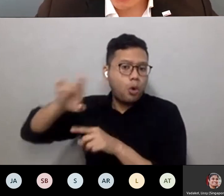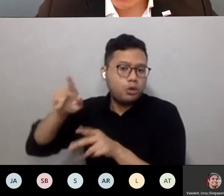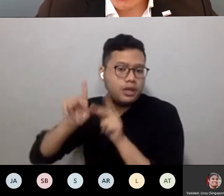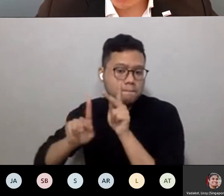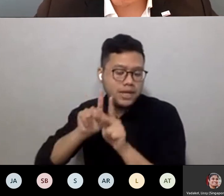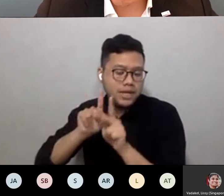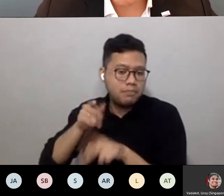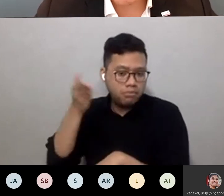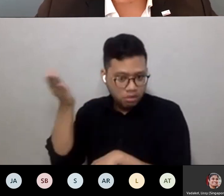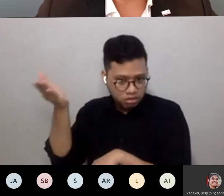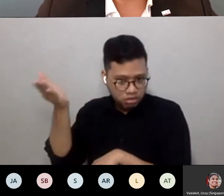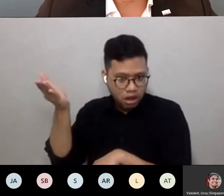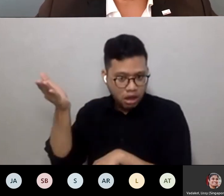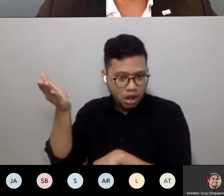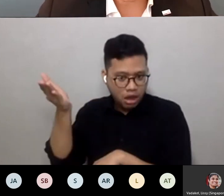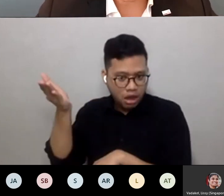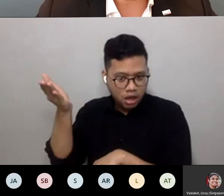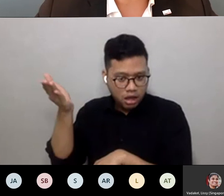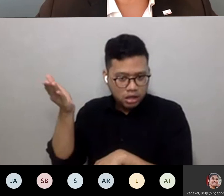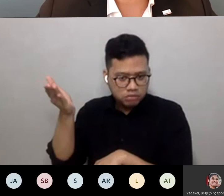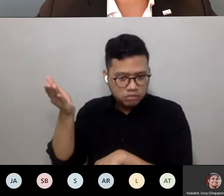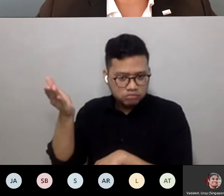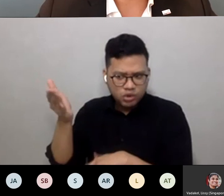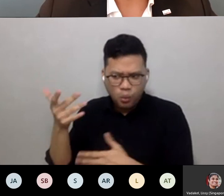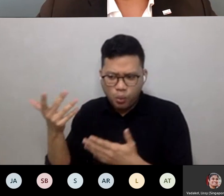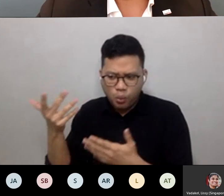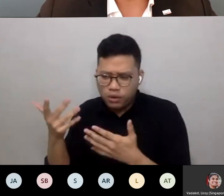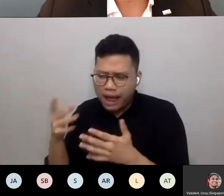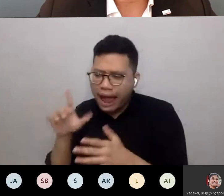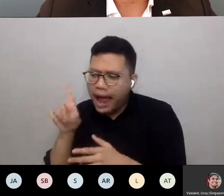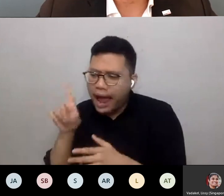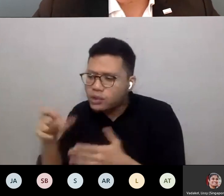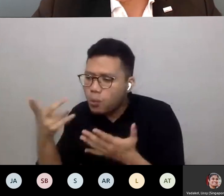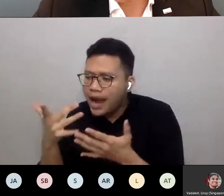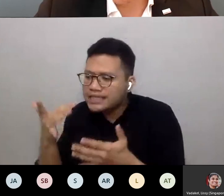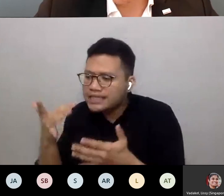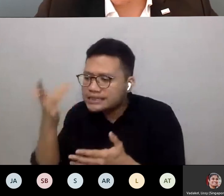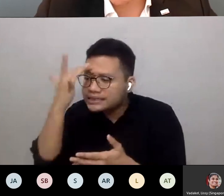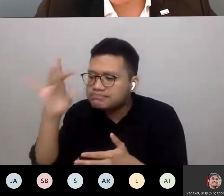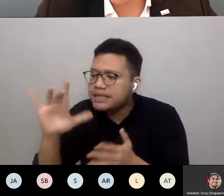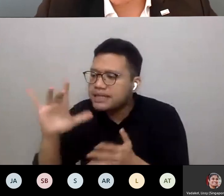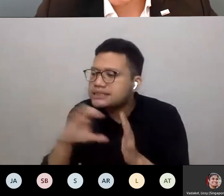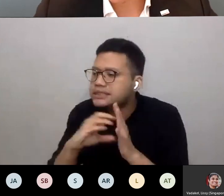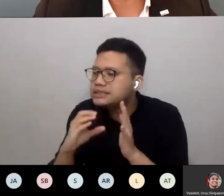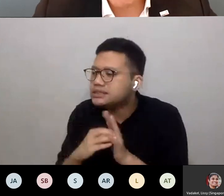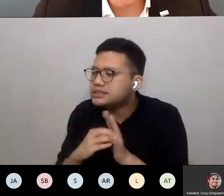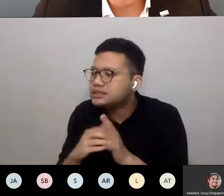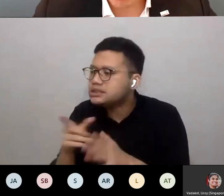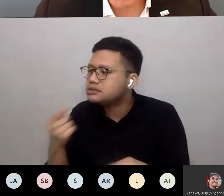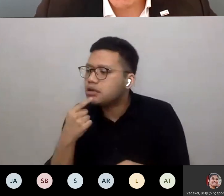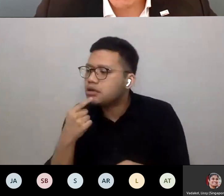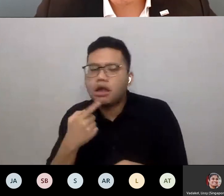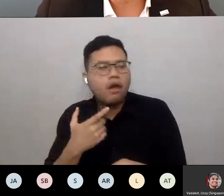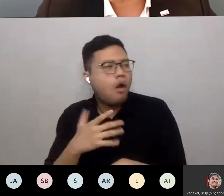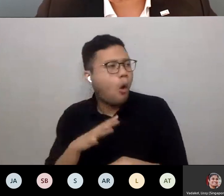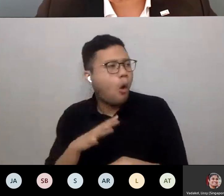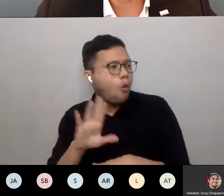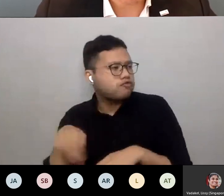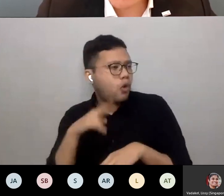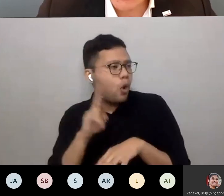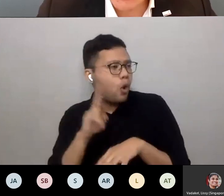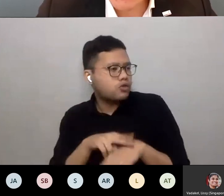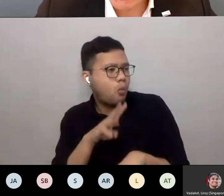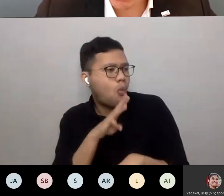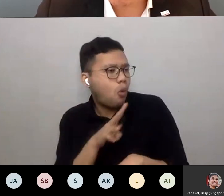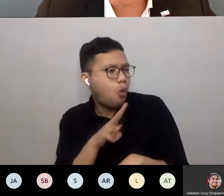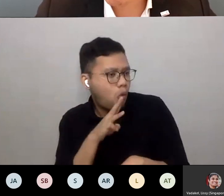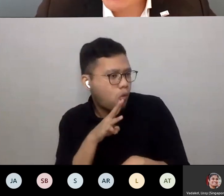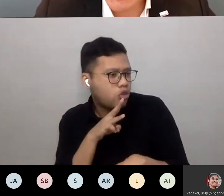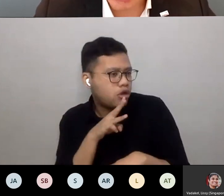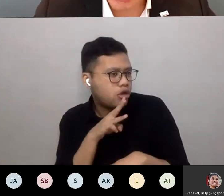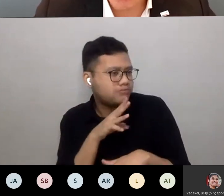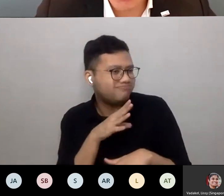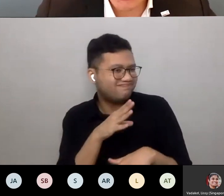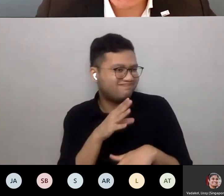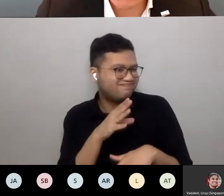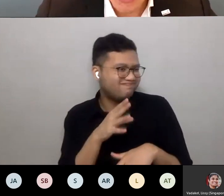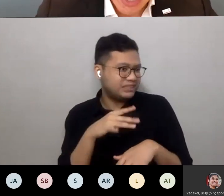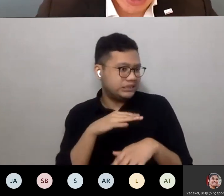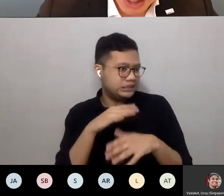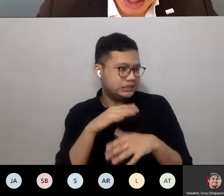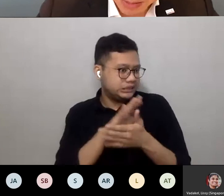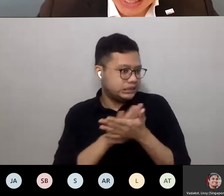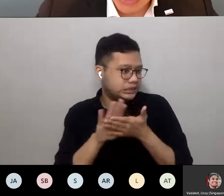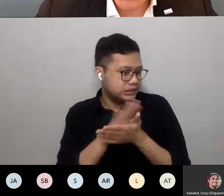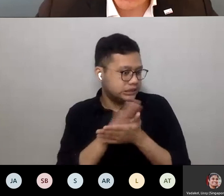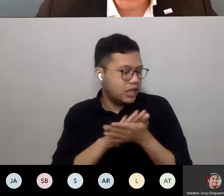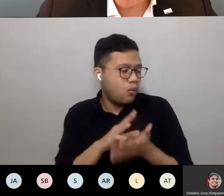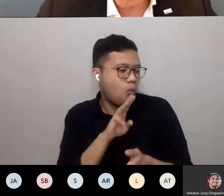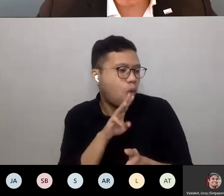informal settlements we said, what is a smart city? And they basically said, well, of course, it's running water, sanitation, electricity